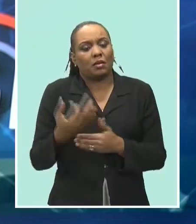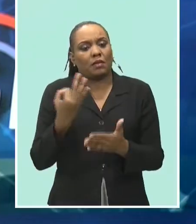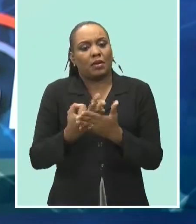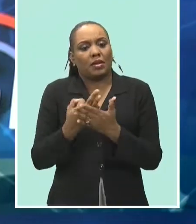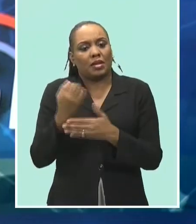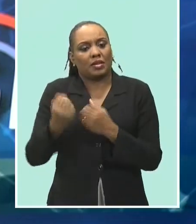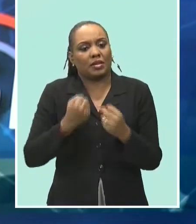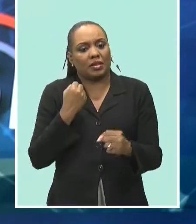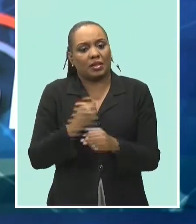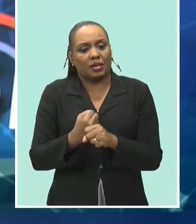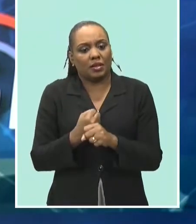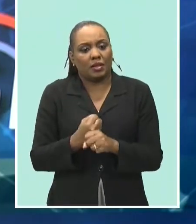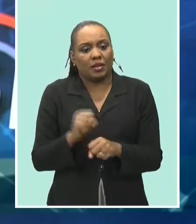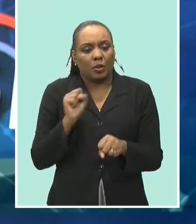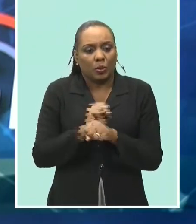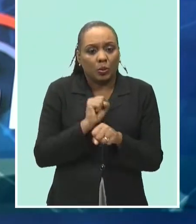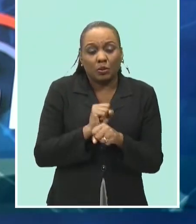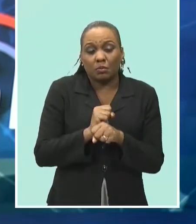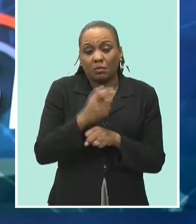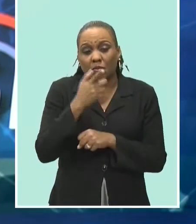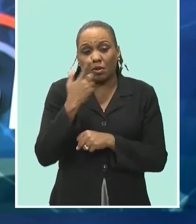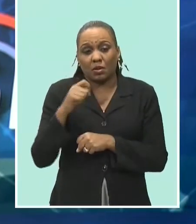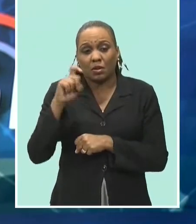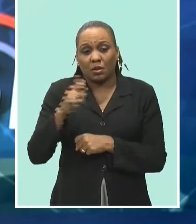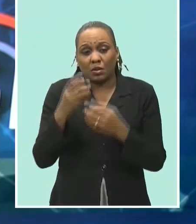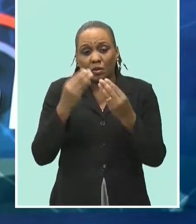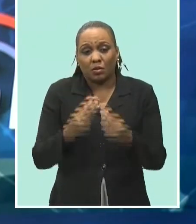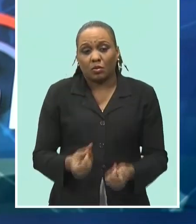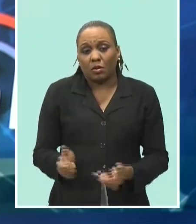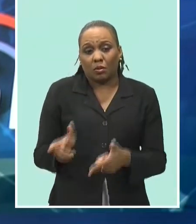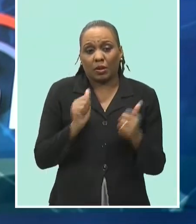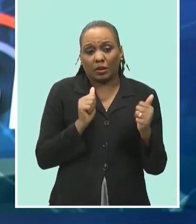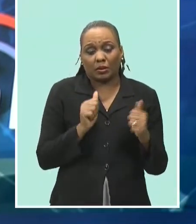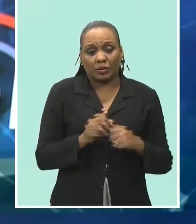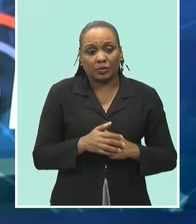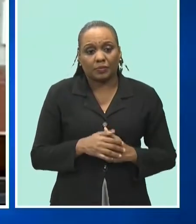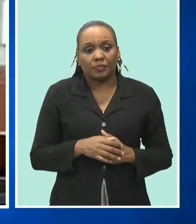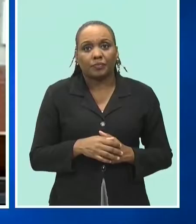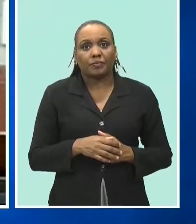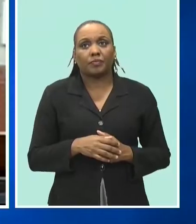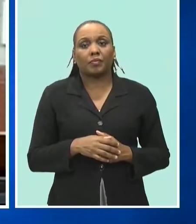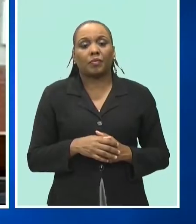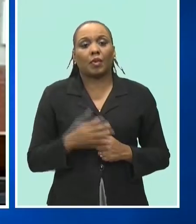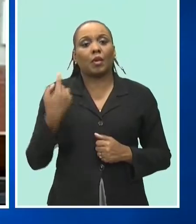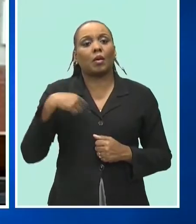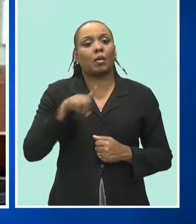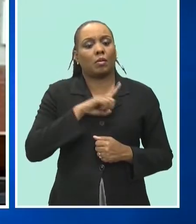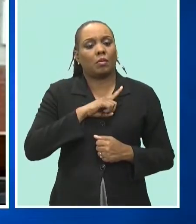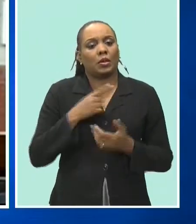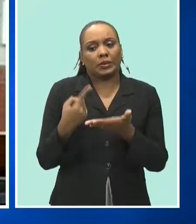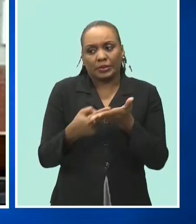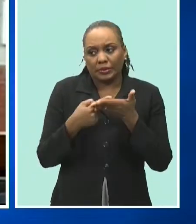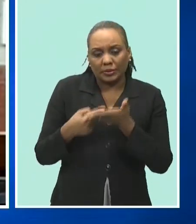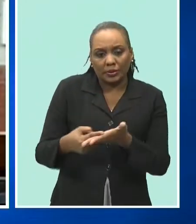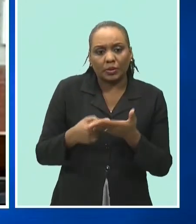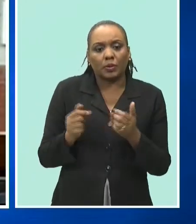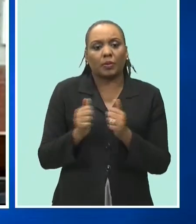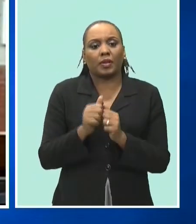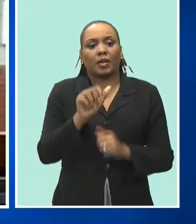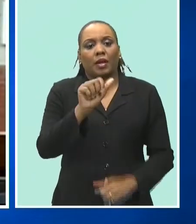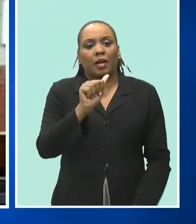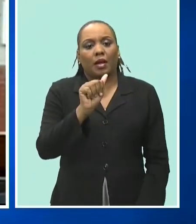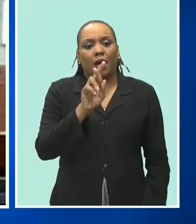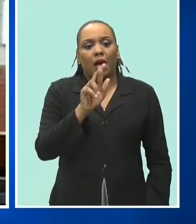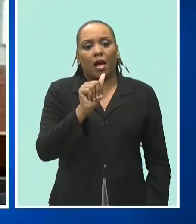he says officials are intently working towards a solution we have also been having discussions with our cement